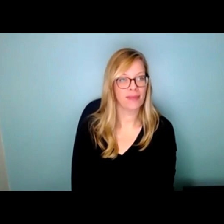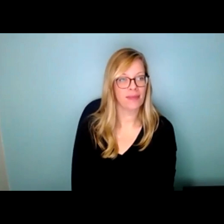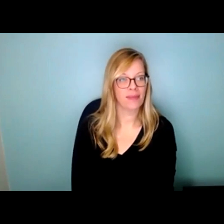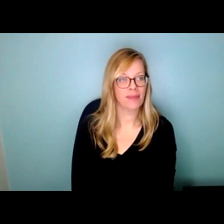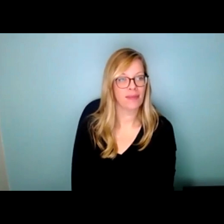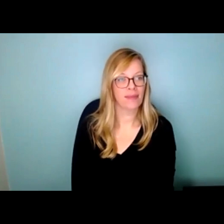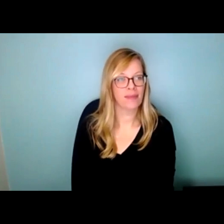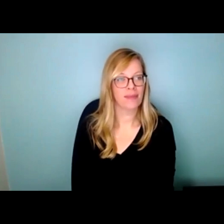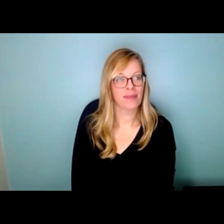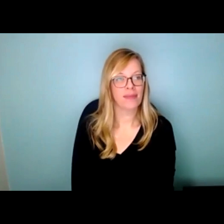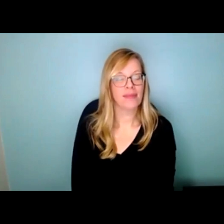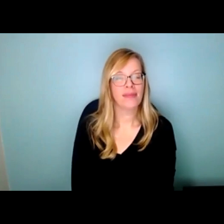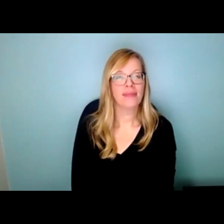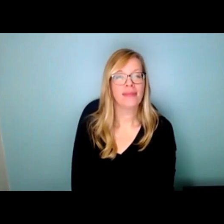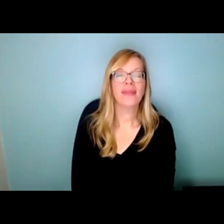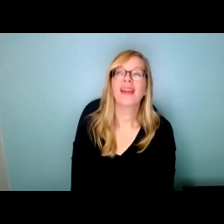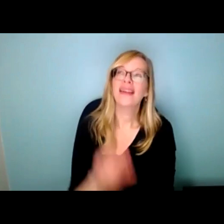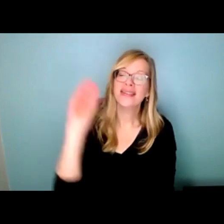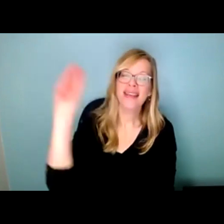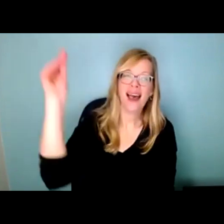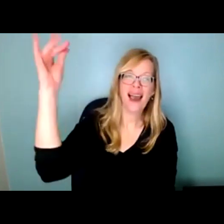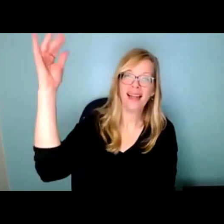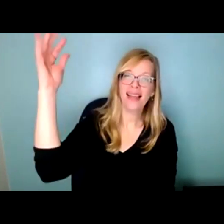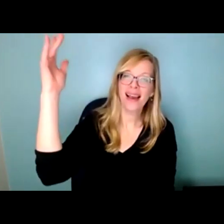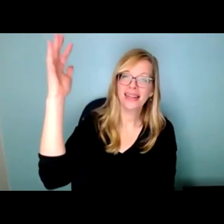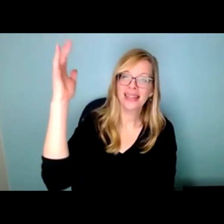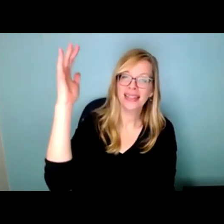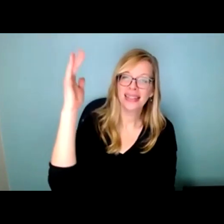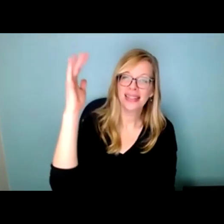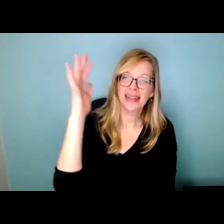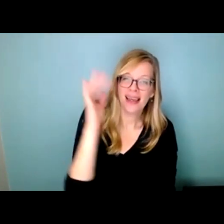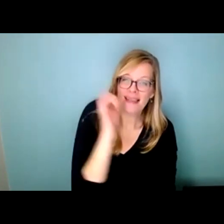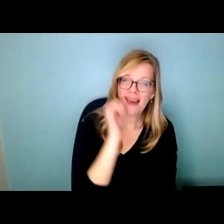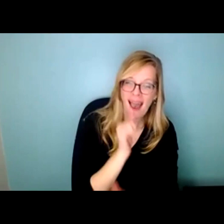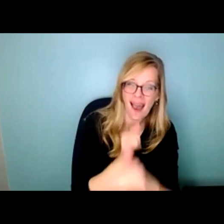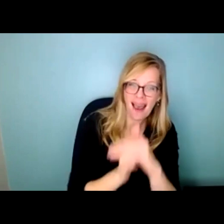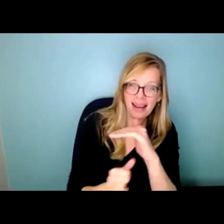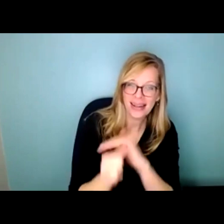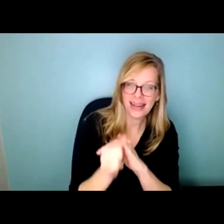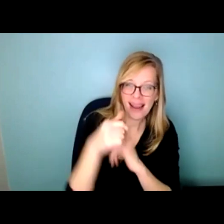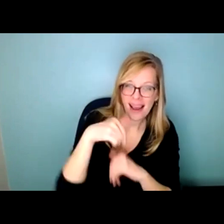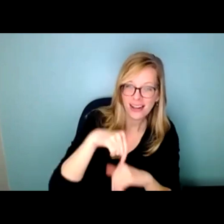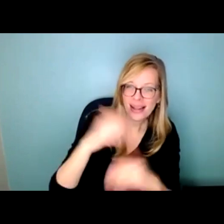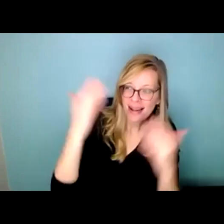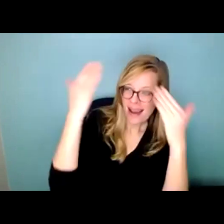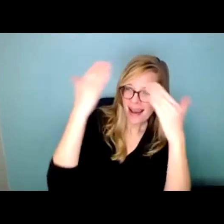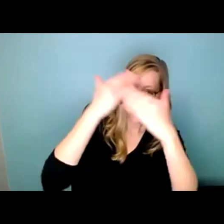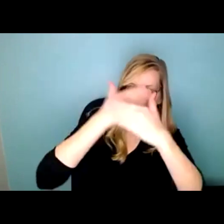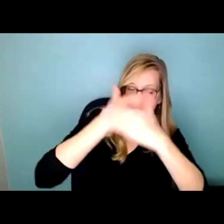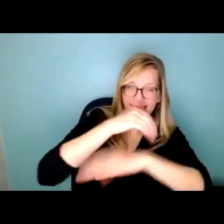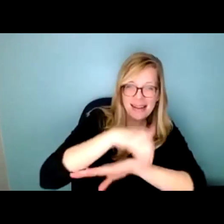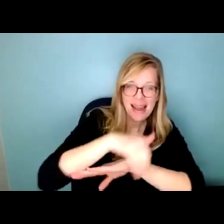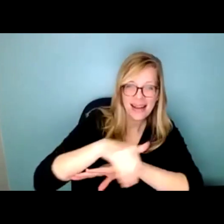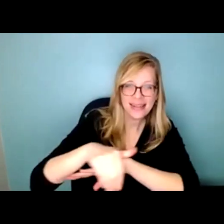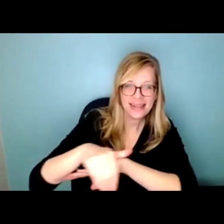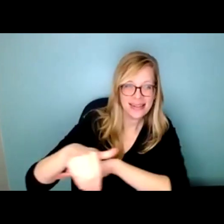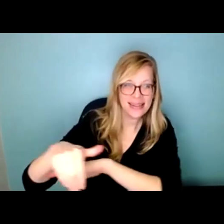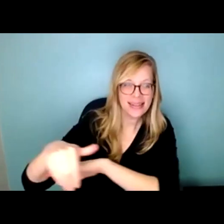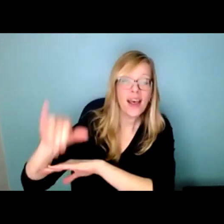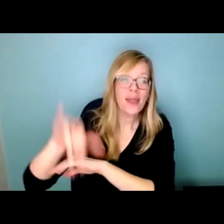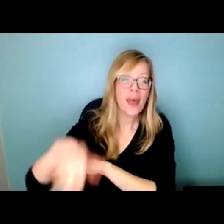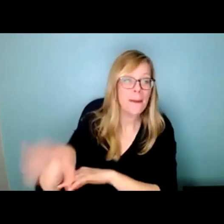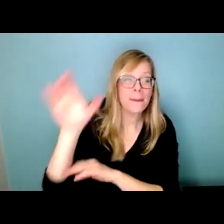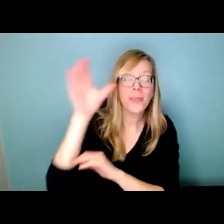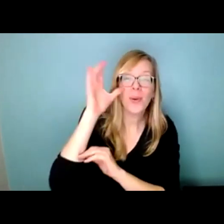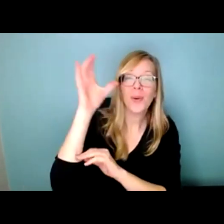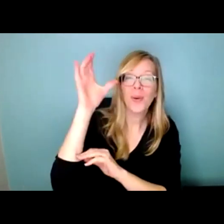The sunlight is hiding under the cover of night, the moon is